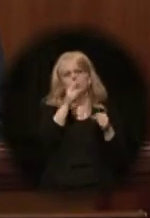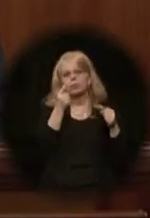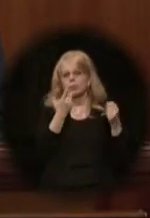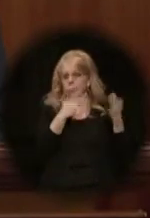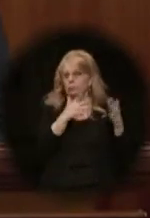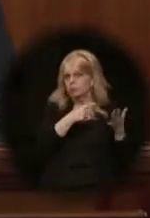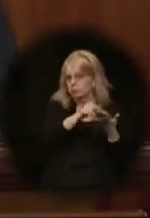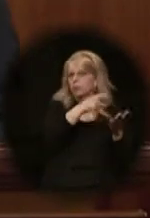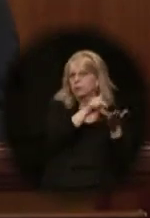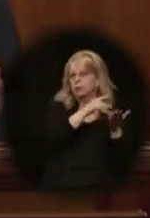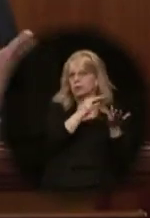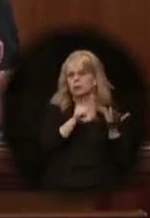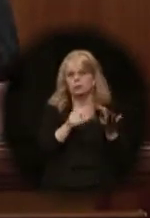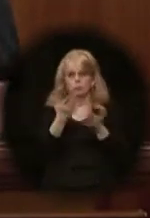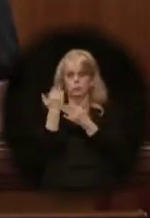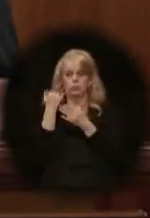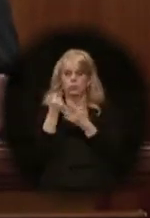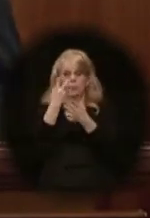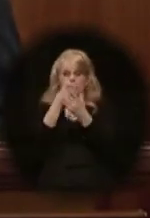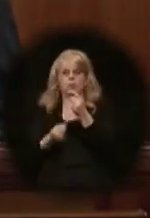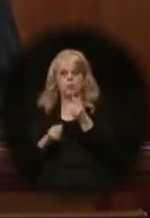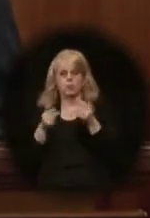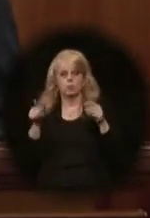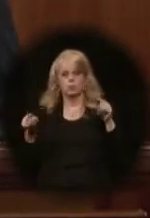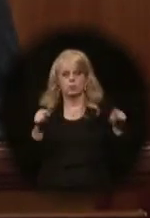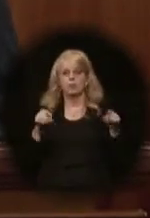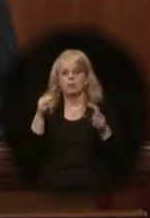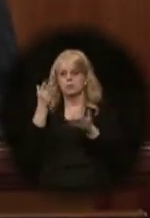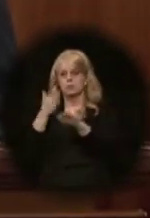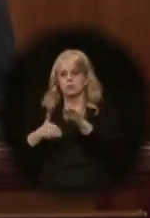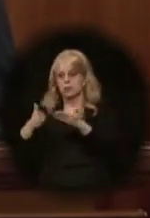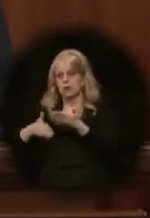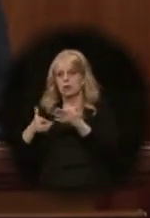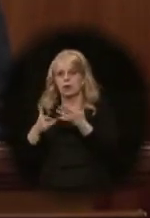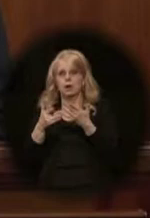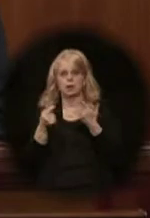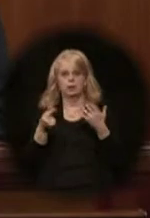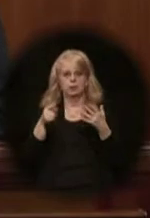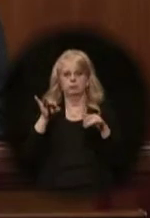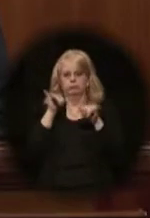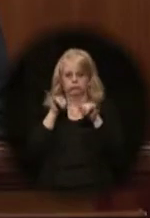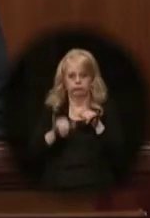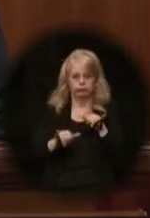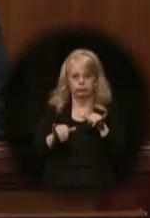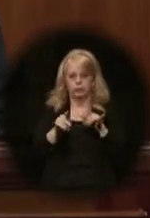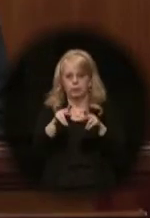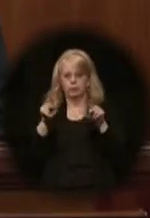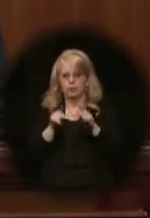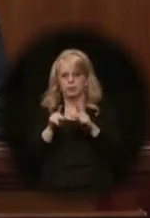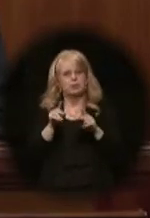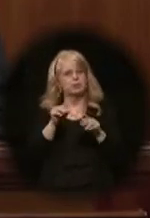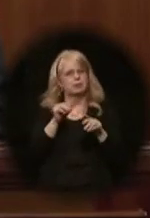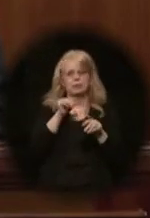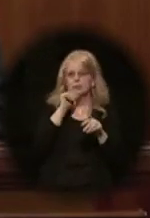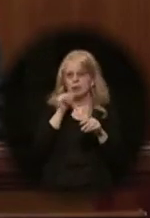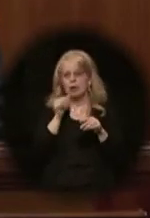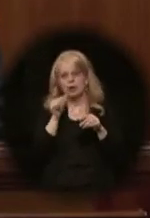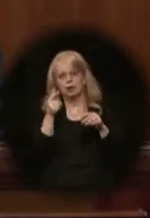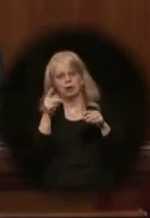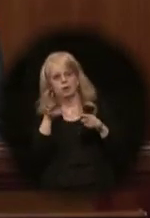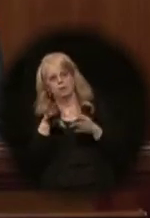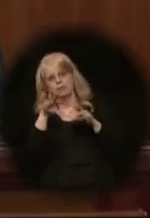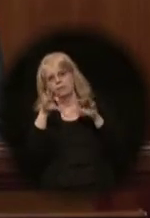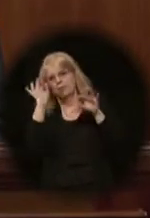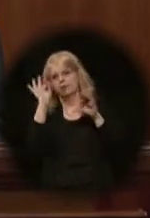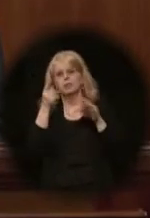In the past, both sides have dug into their respective positions instead of rising up and creatively finding the